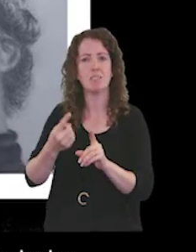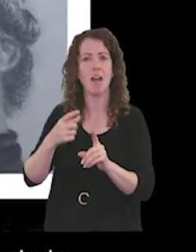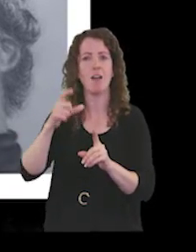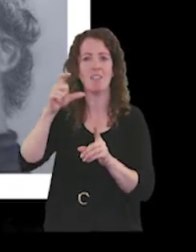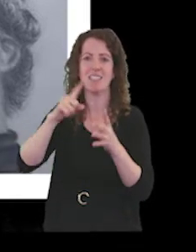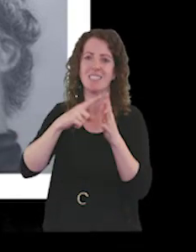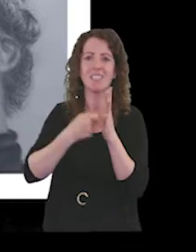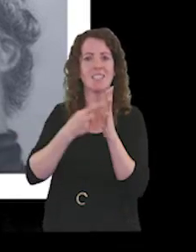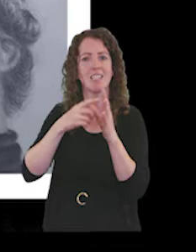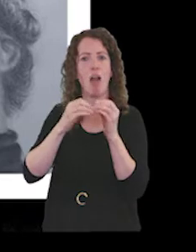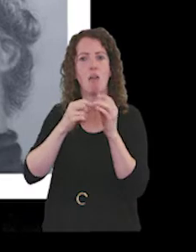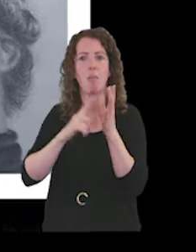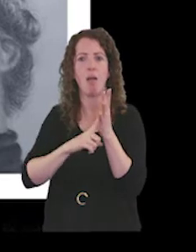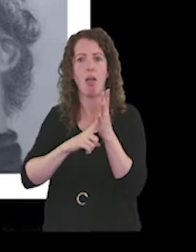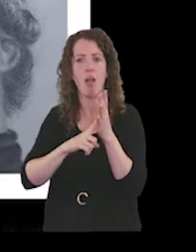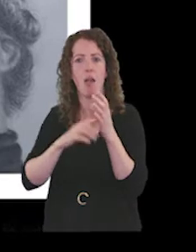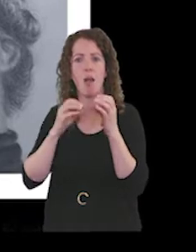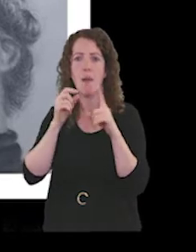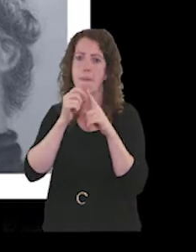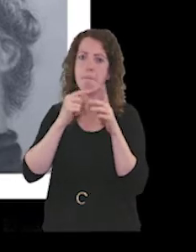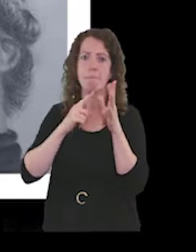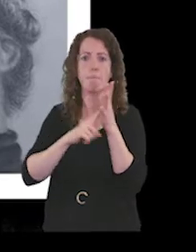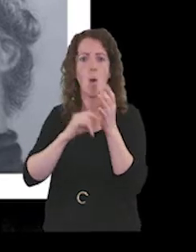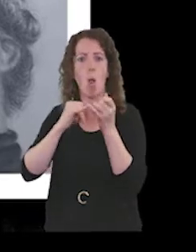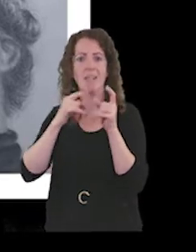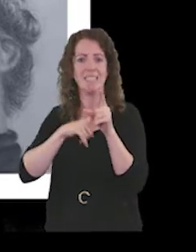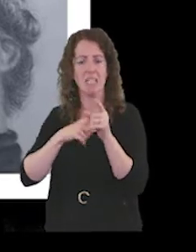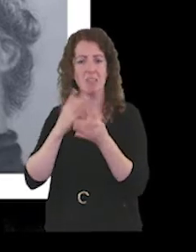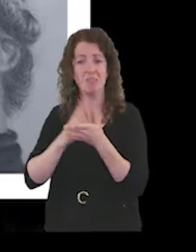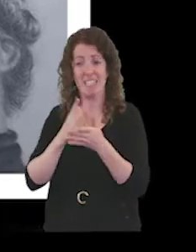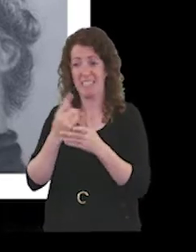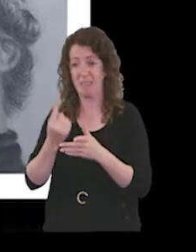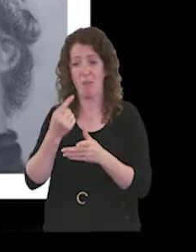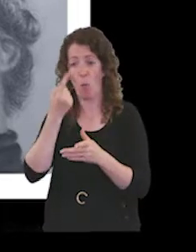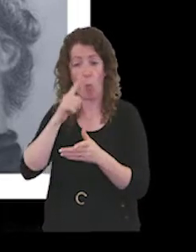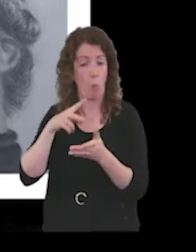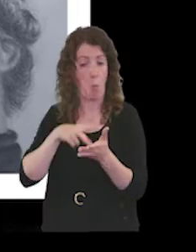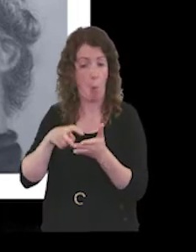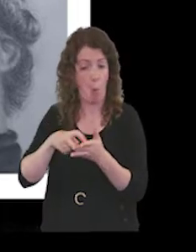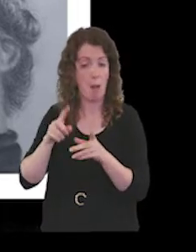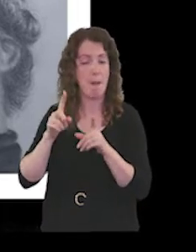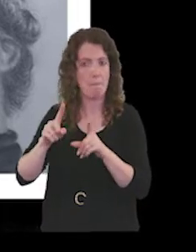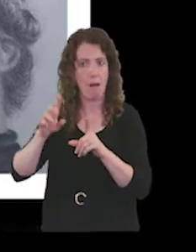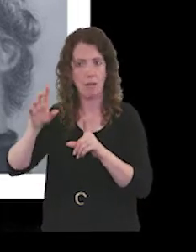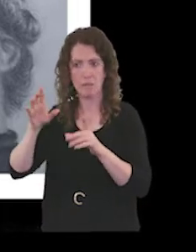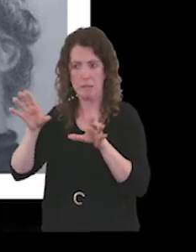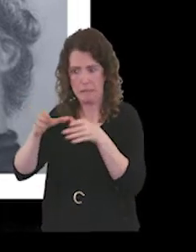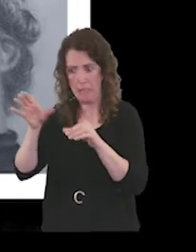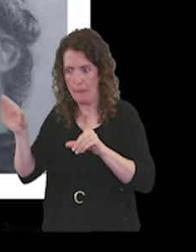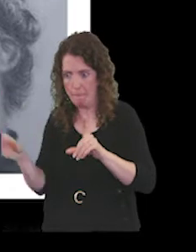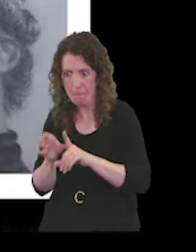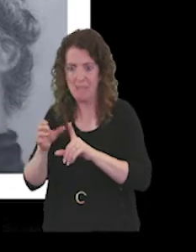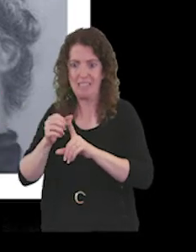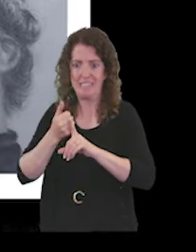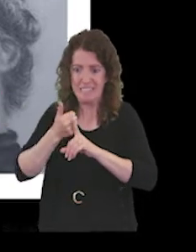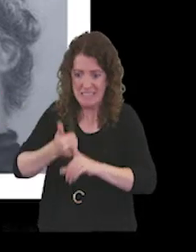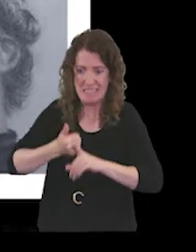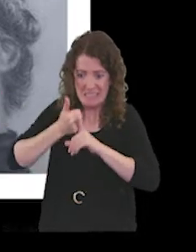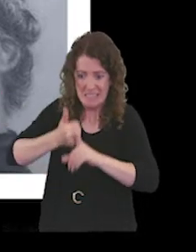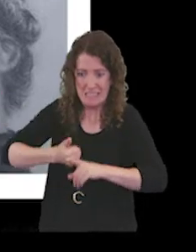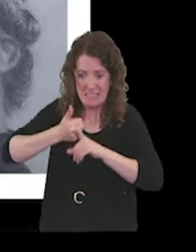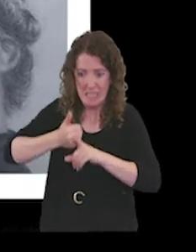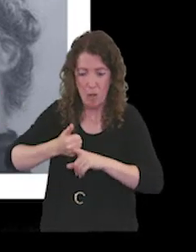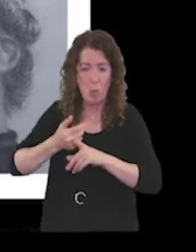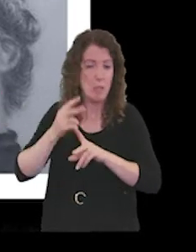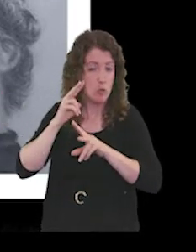walk with her and her team support and that we saw a brief video of him completing